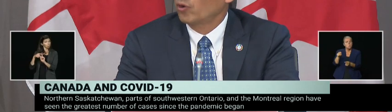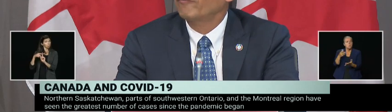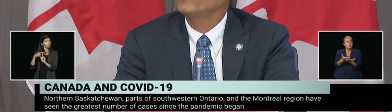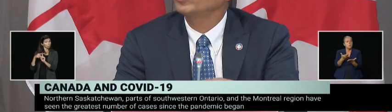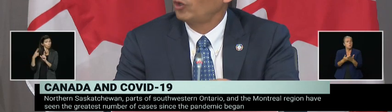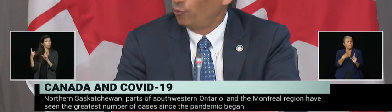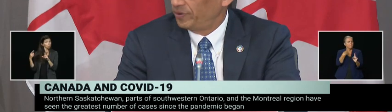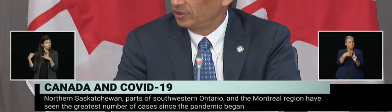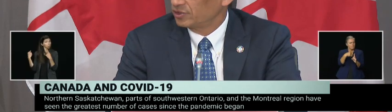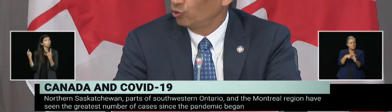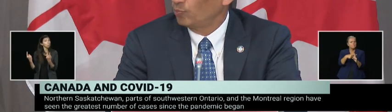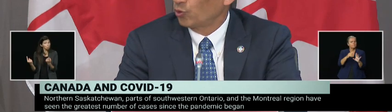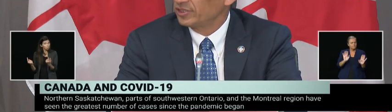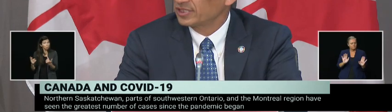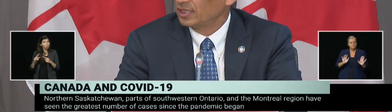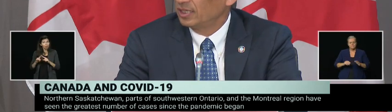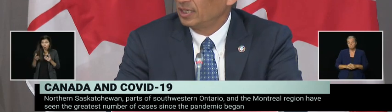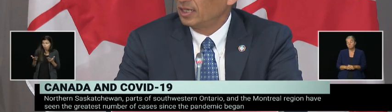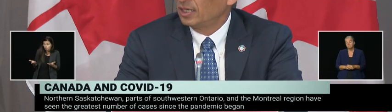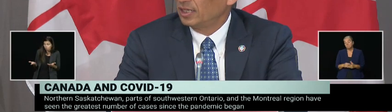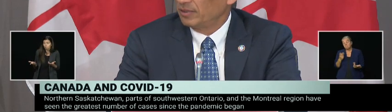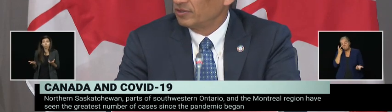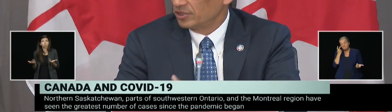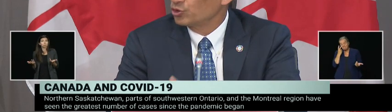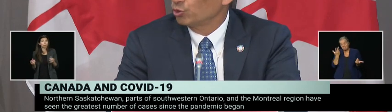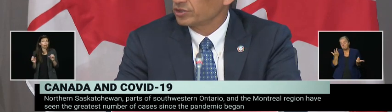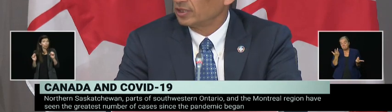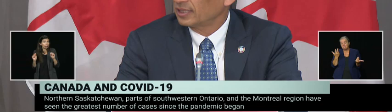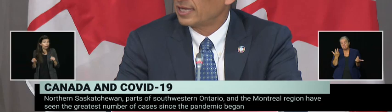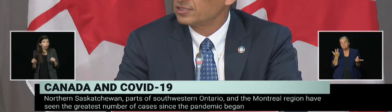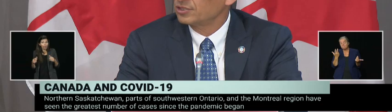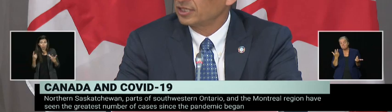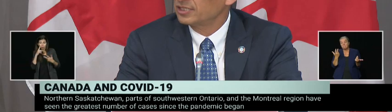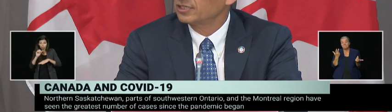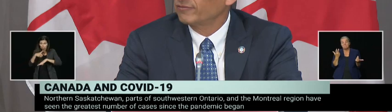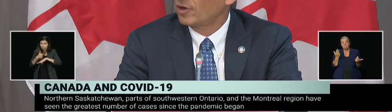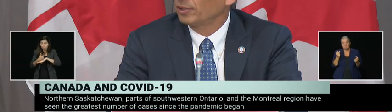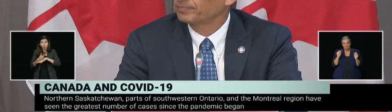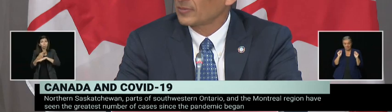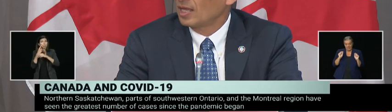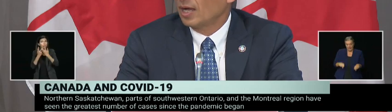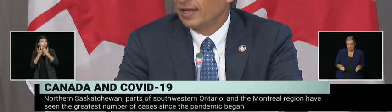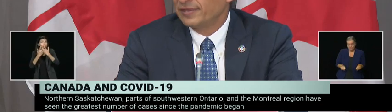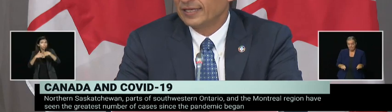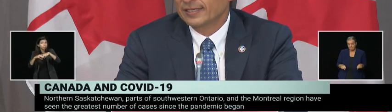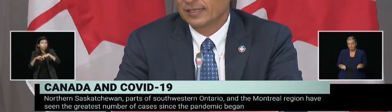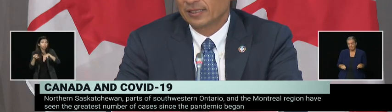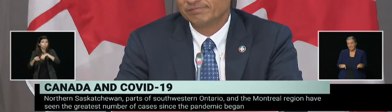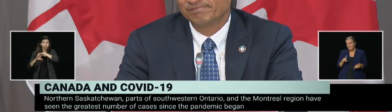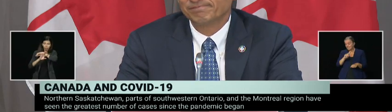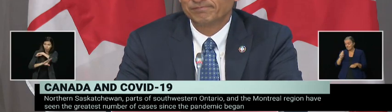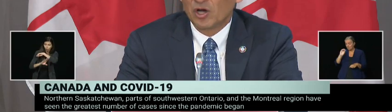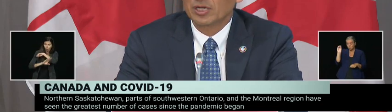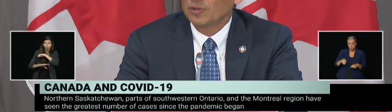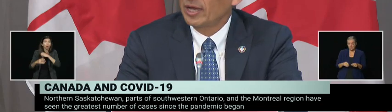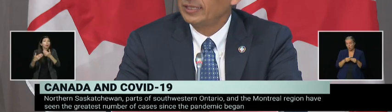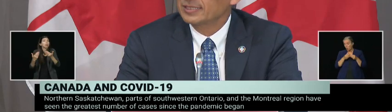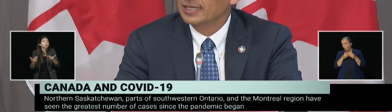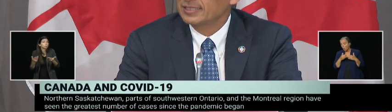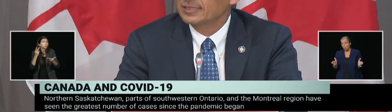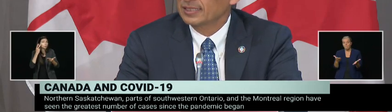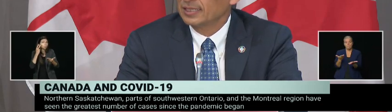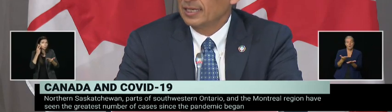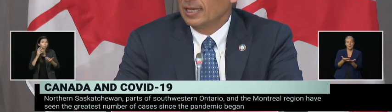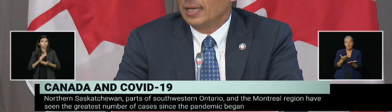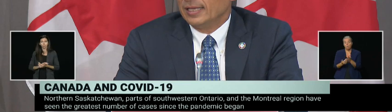then sort of more fully open the school boards, schools, classes to kids in the fall. I think bottom line